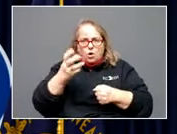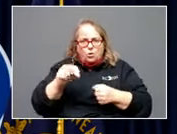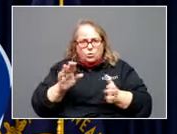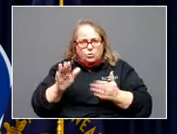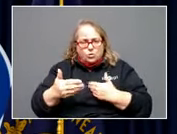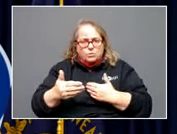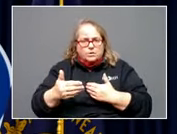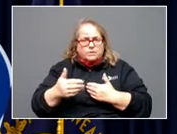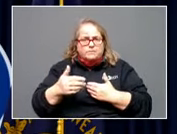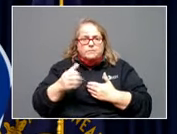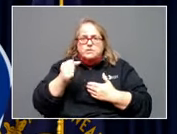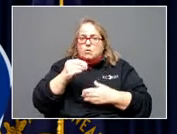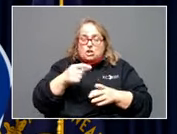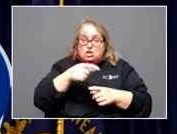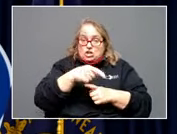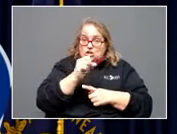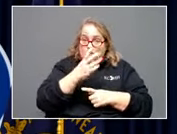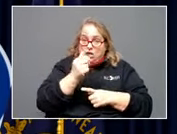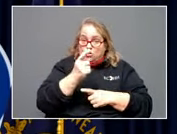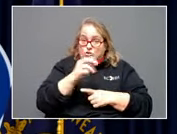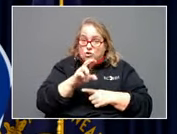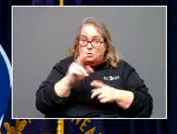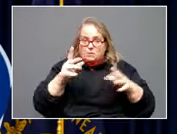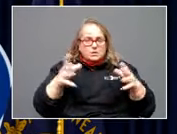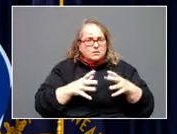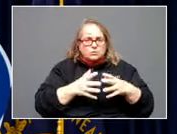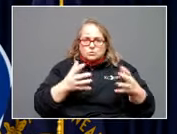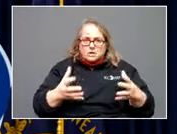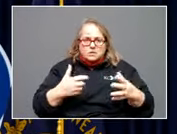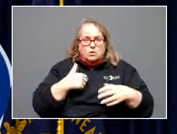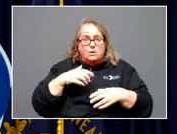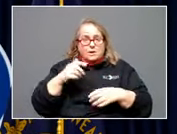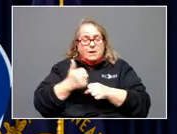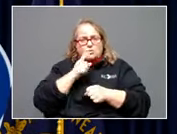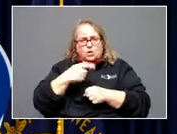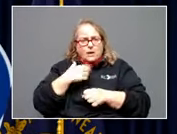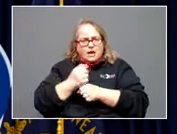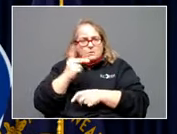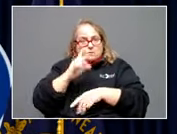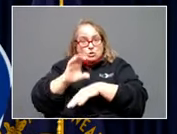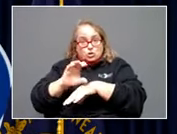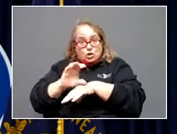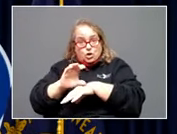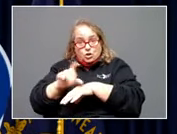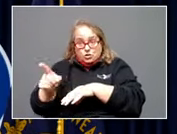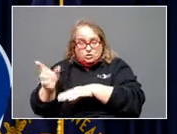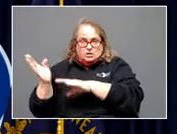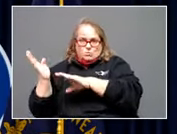Judge Perry directly on getting folks from a church out to, I think, Kinlake. We had the whole thing waiting for them. I think it was Kinlake.